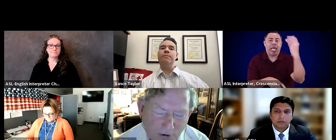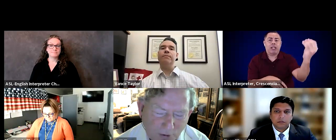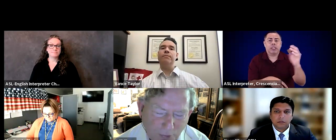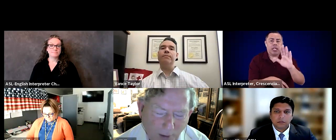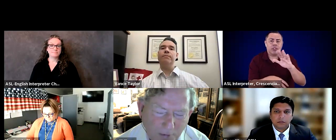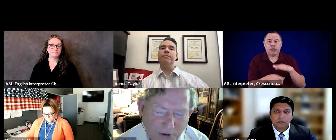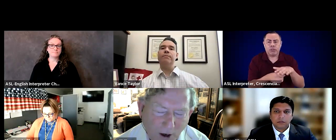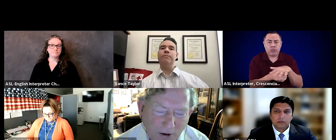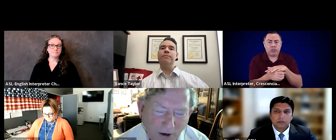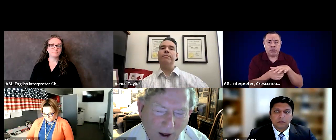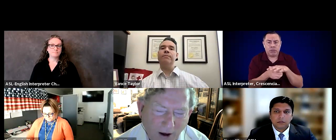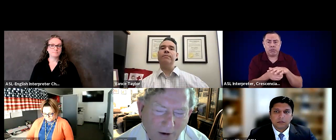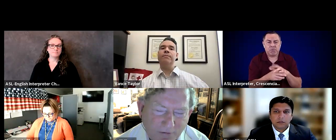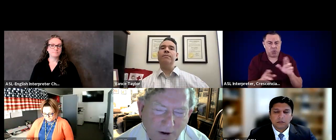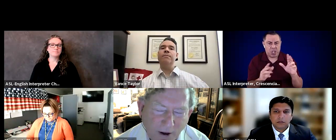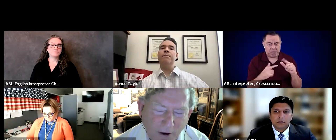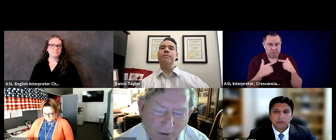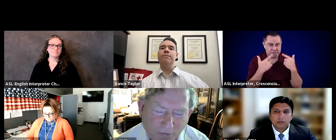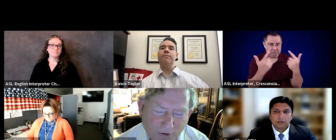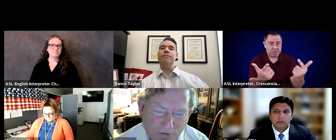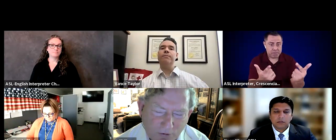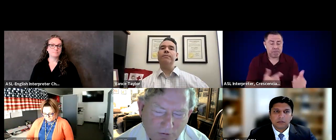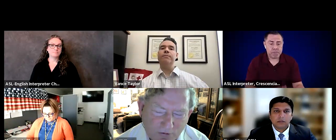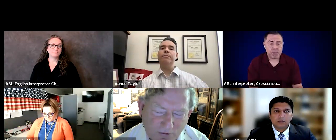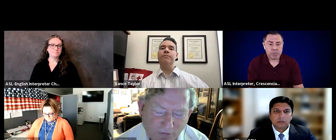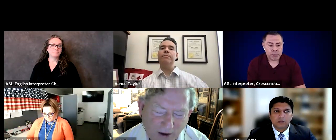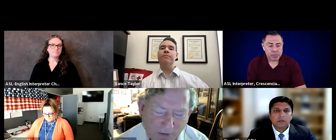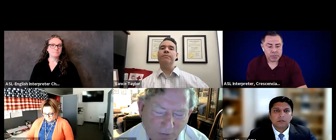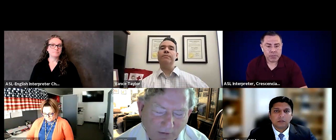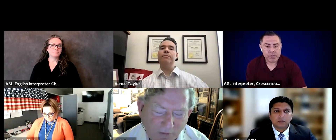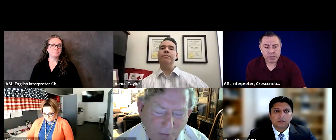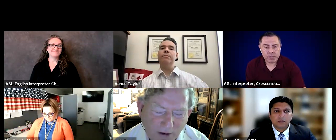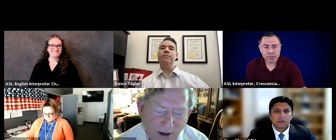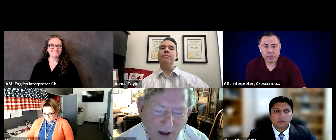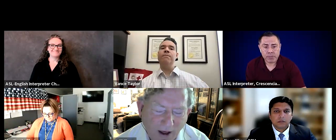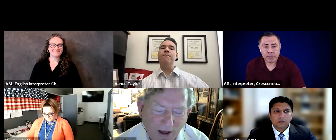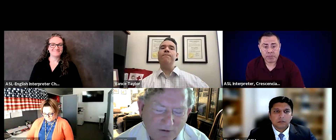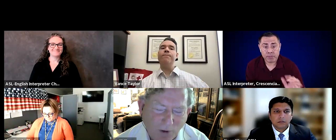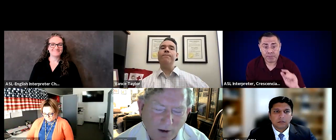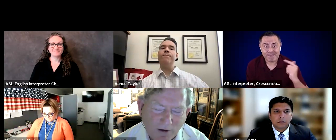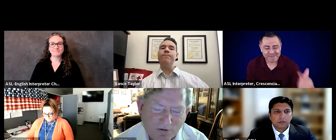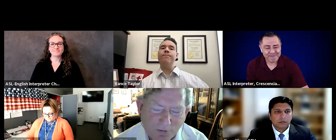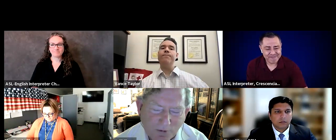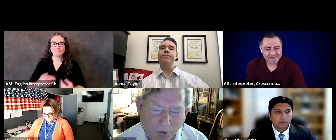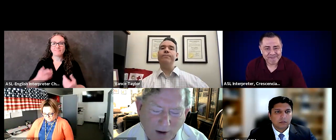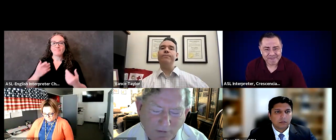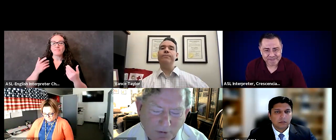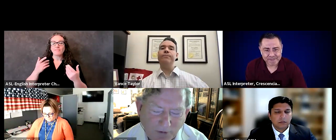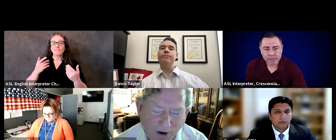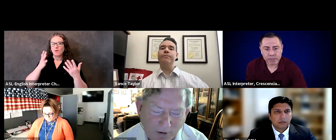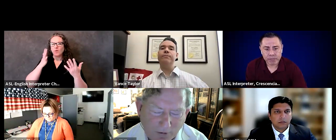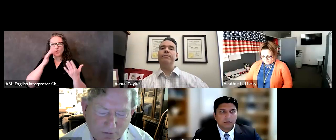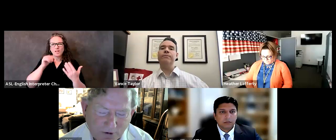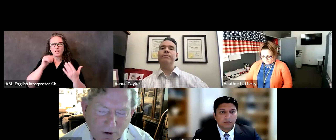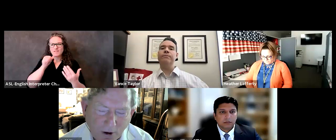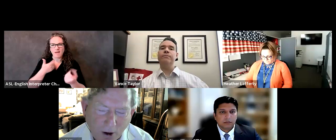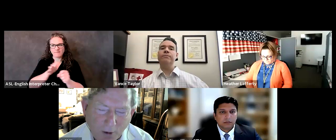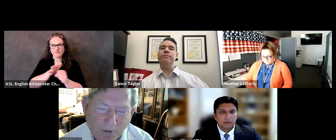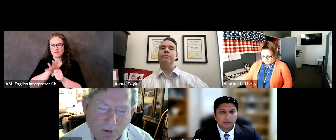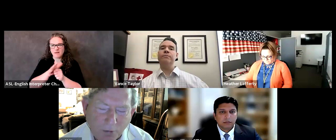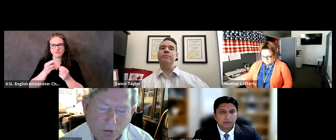because you're probably not going to have enough resources to evacuate everybody, as well as private providers